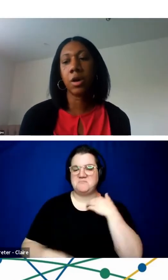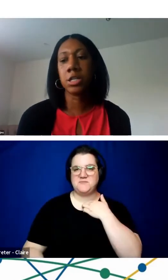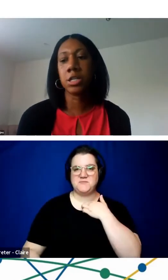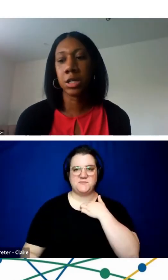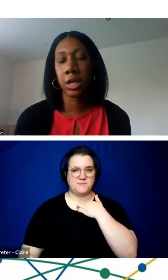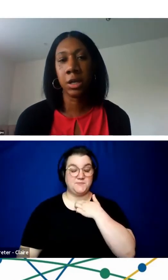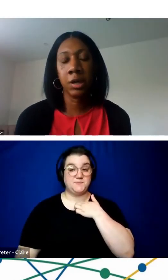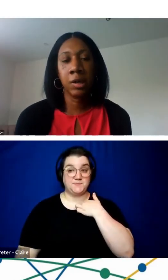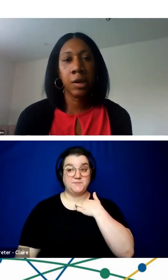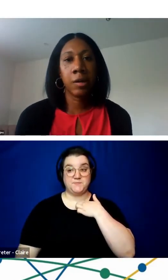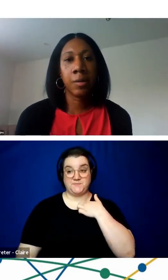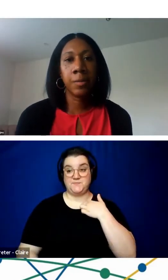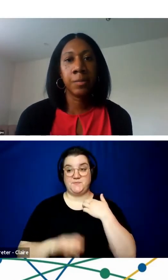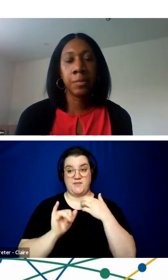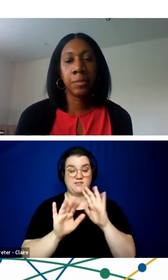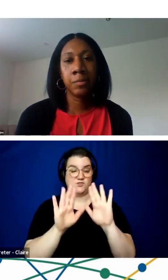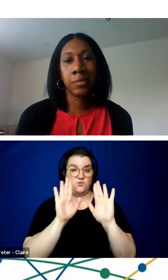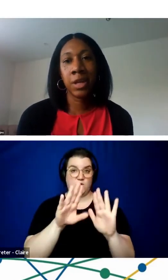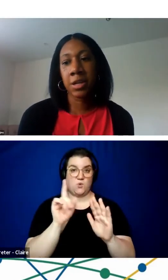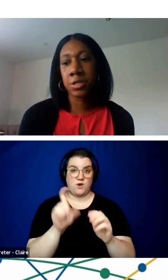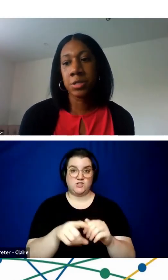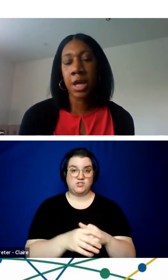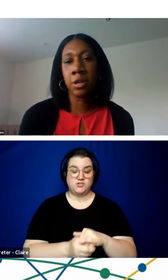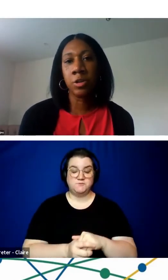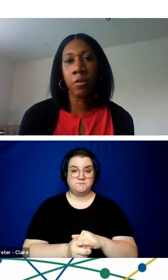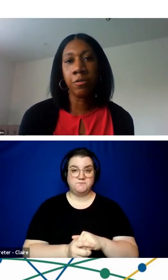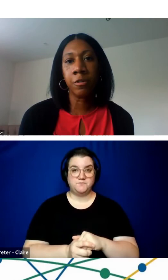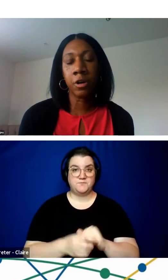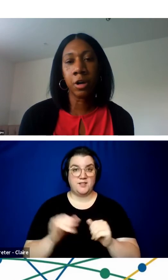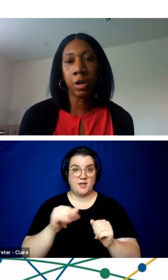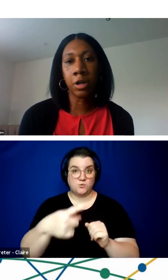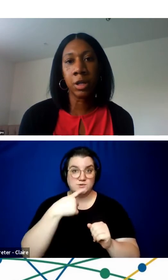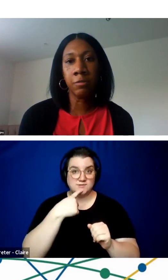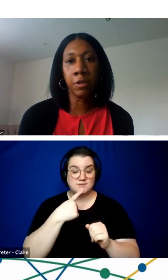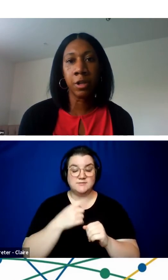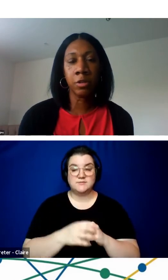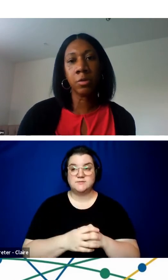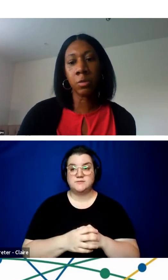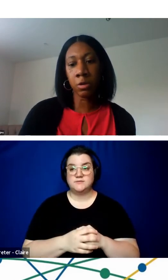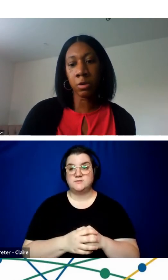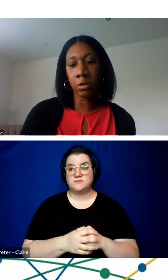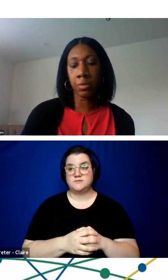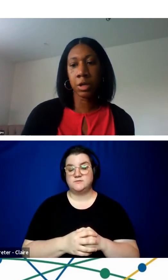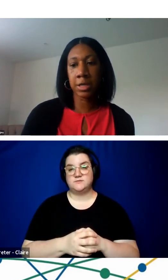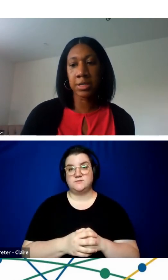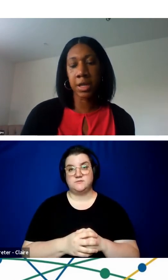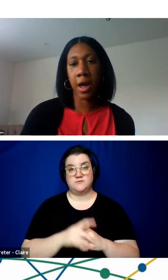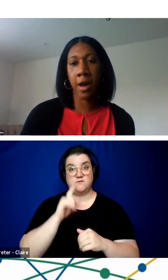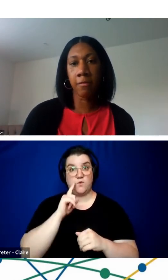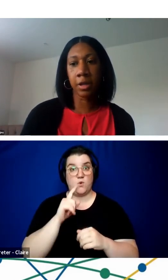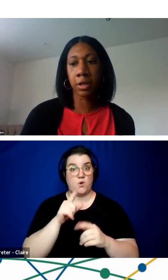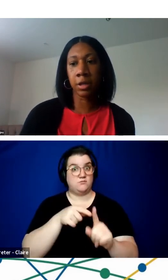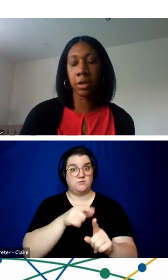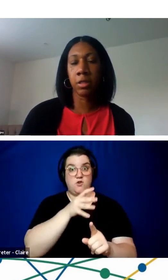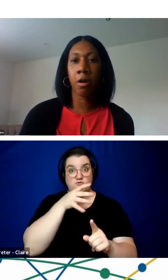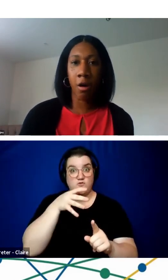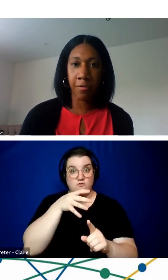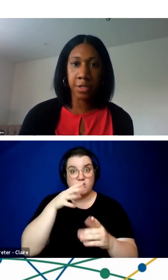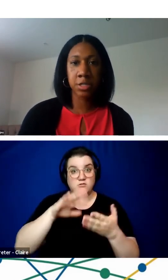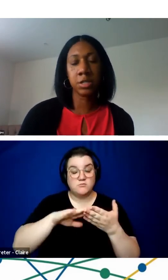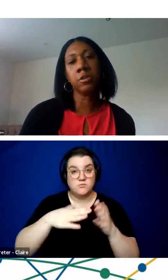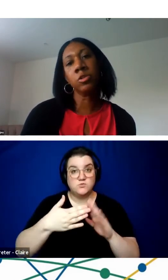a great question. And yeah, as you said, you know, for even the rural communities, having